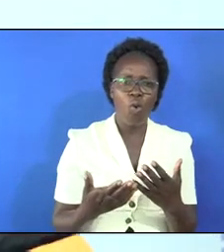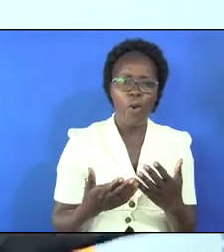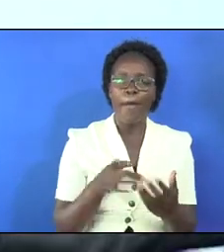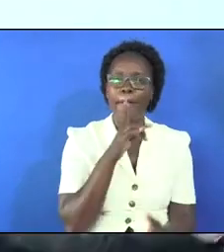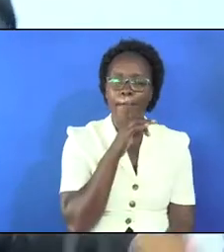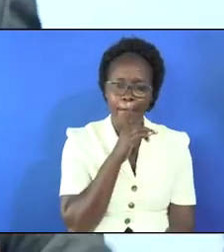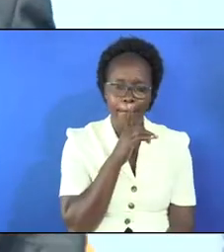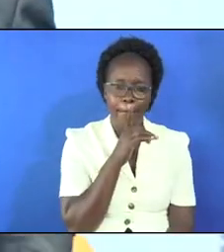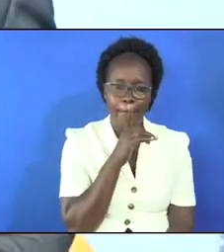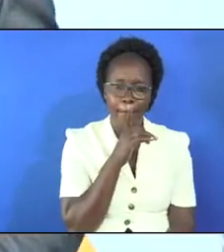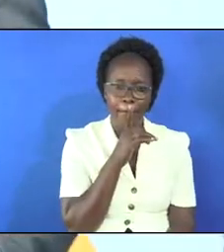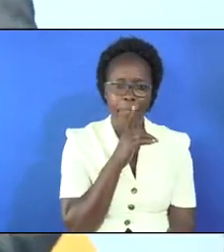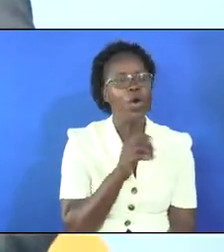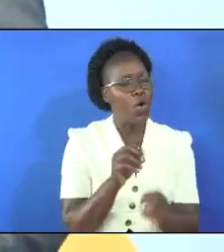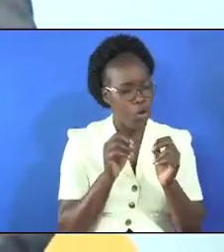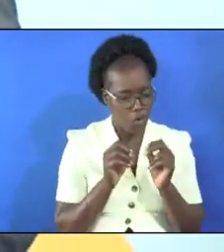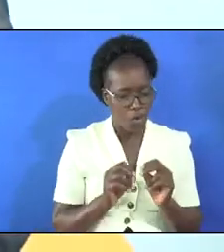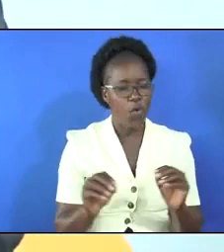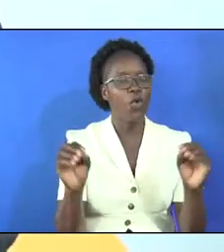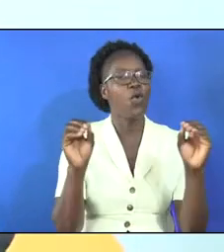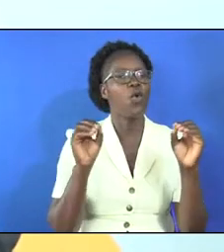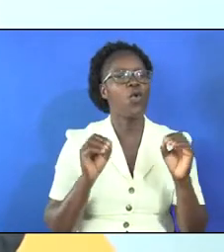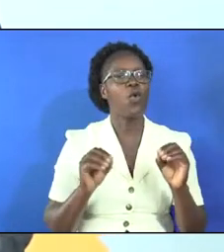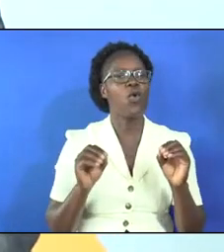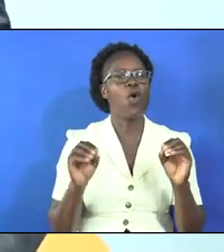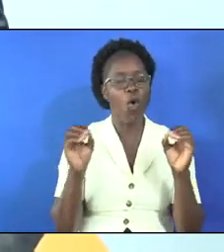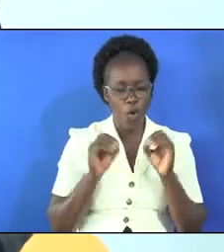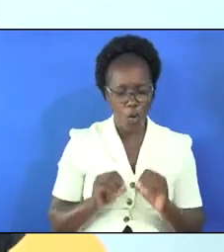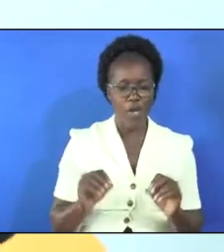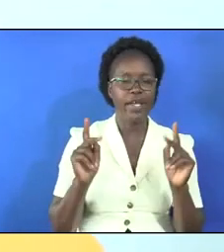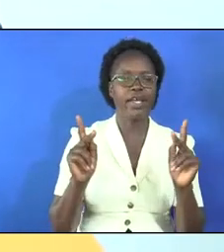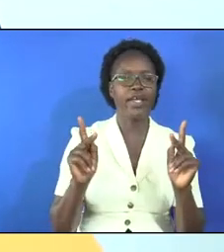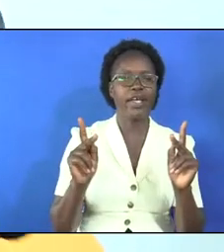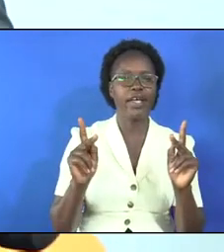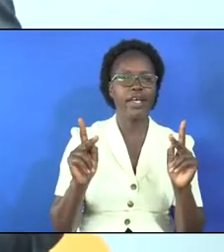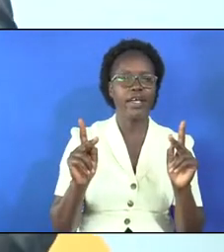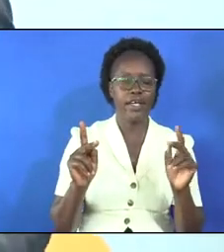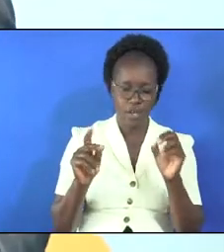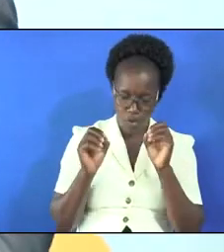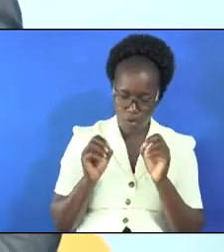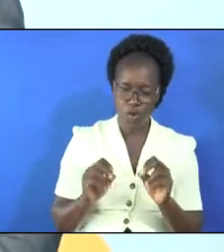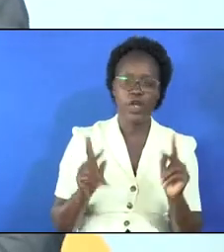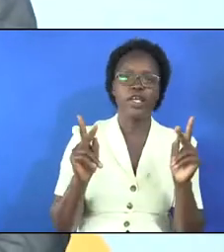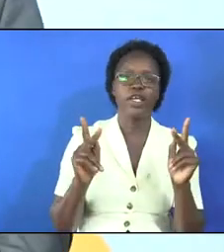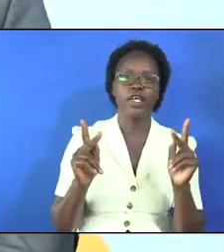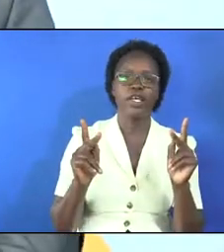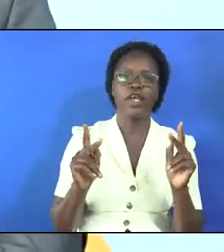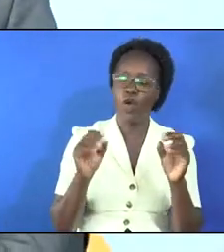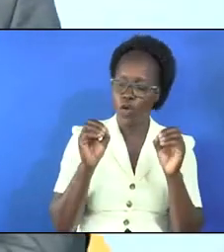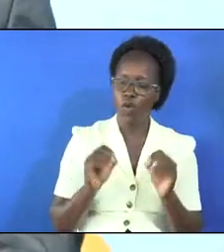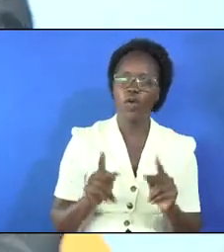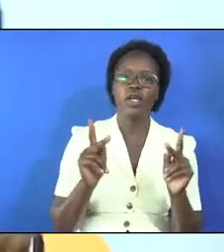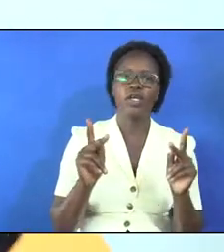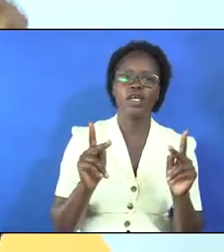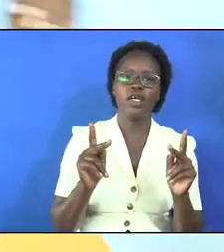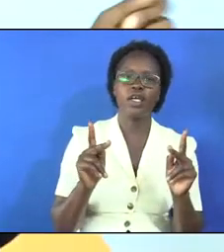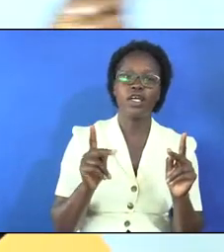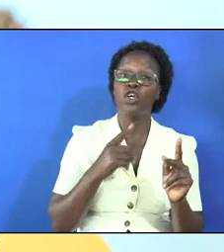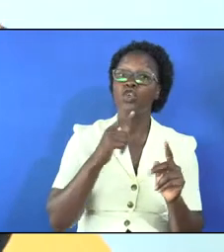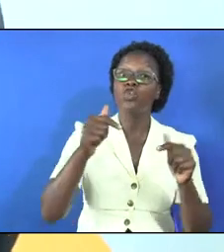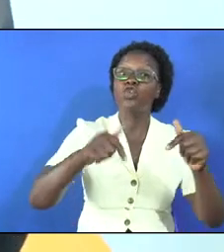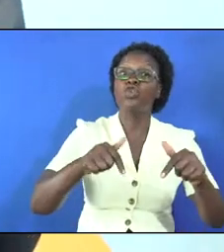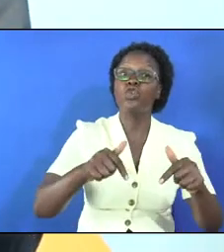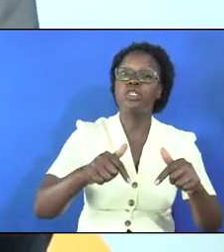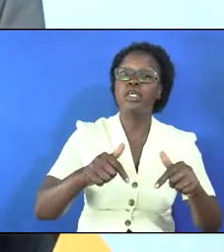is talking then they said oh okay that is what the boy said oh okay so